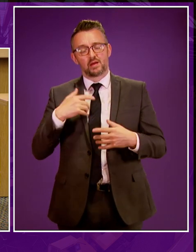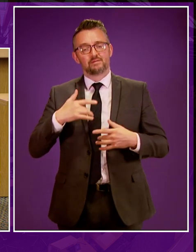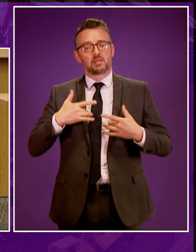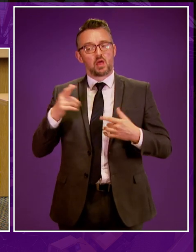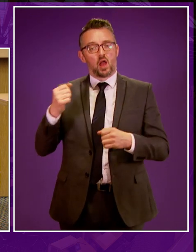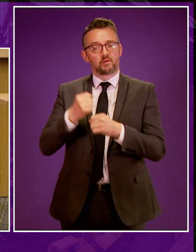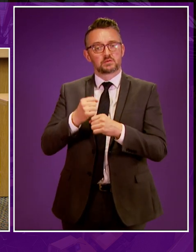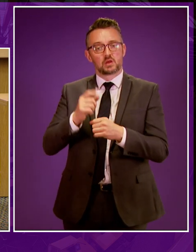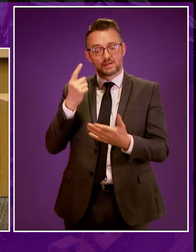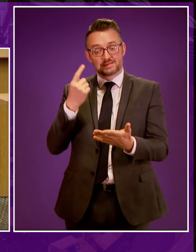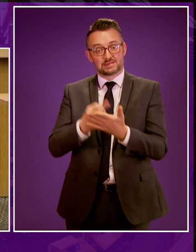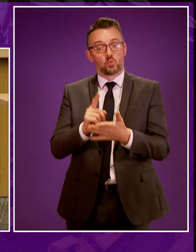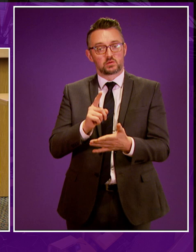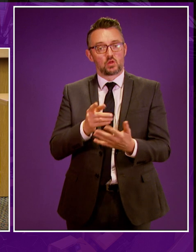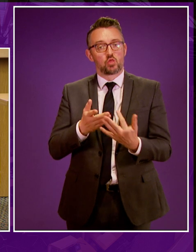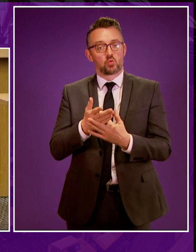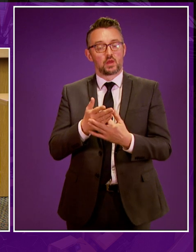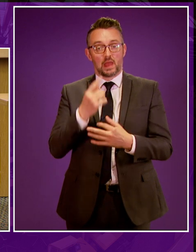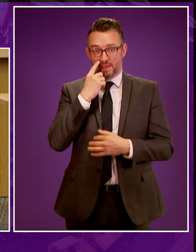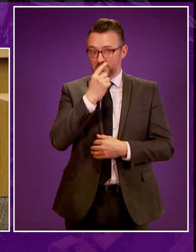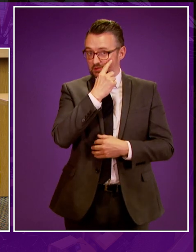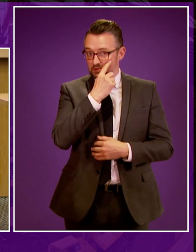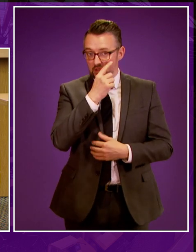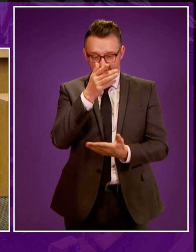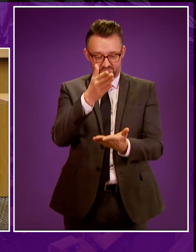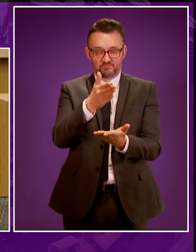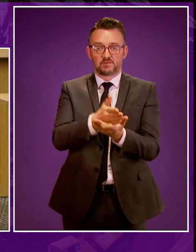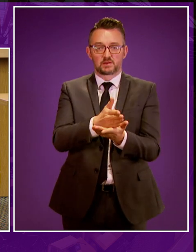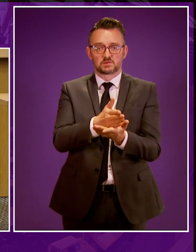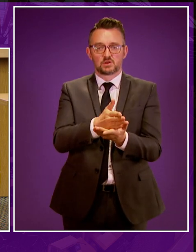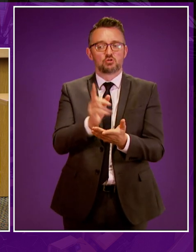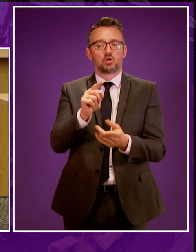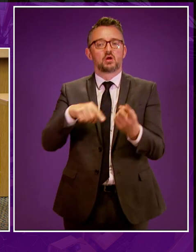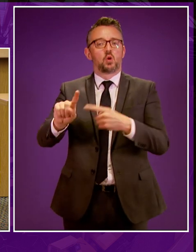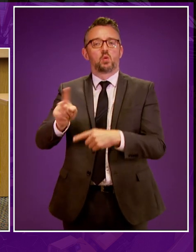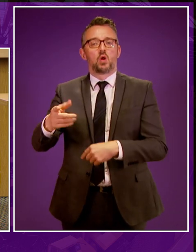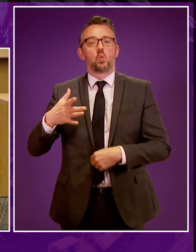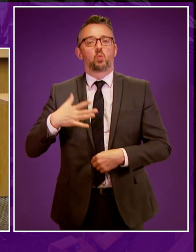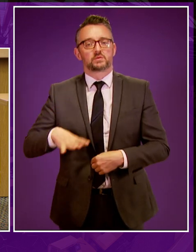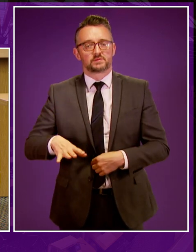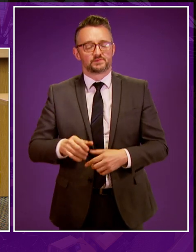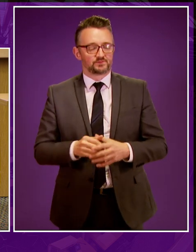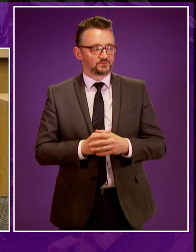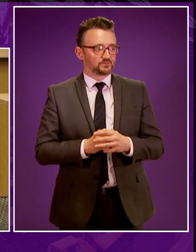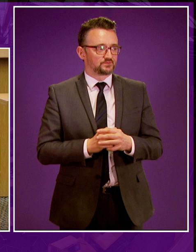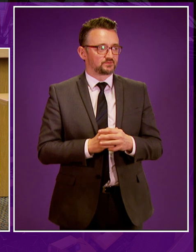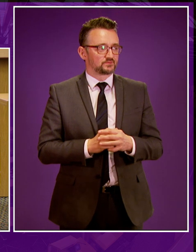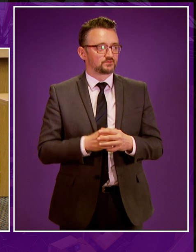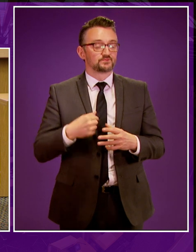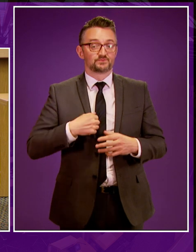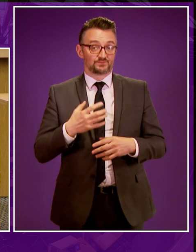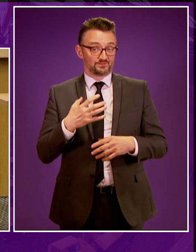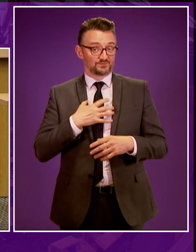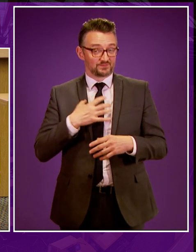decisions based on evidence and facts, not just opinion polls and email petitions. I fear